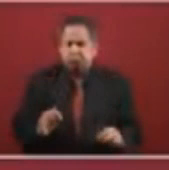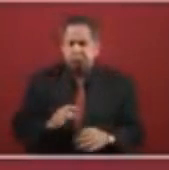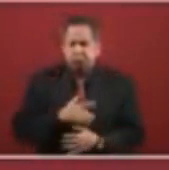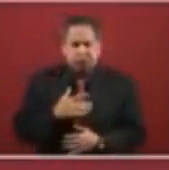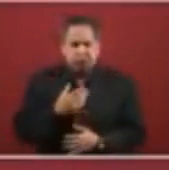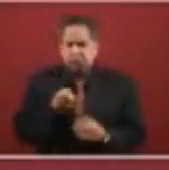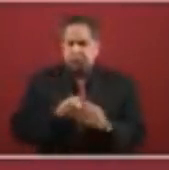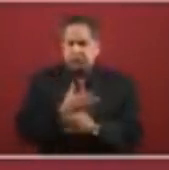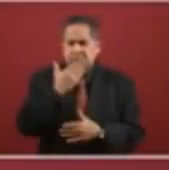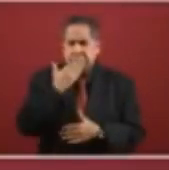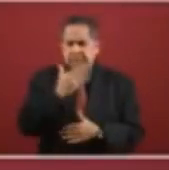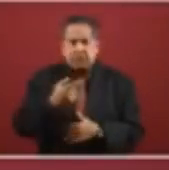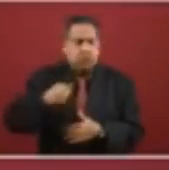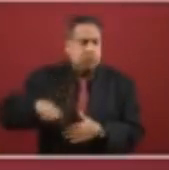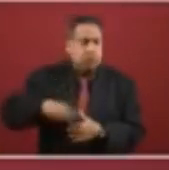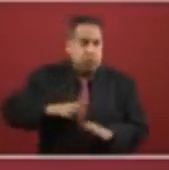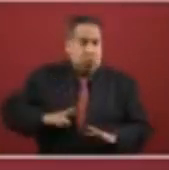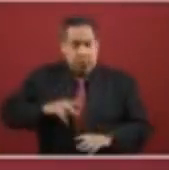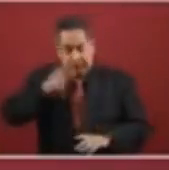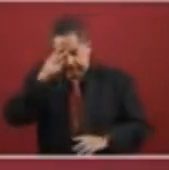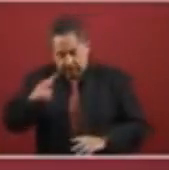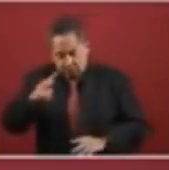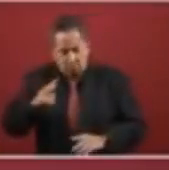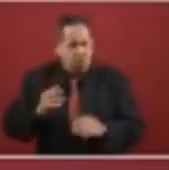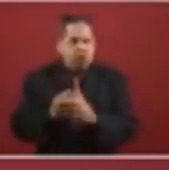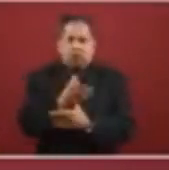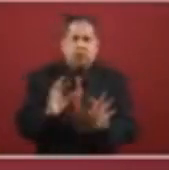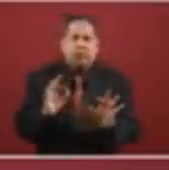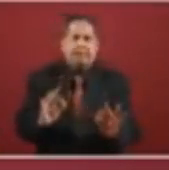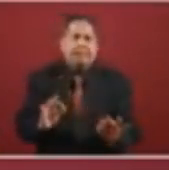And I thought it was an exciting meeting.